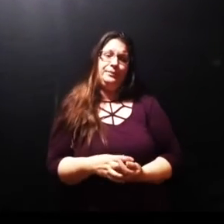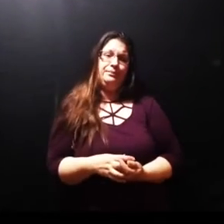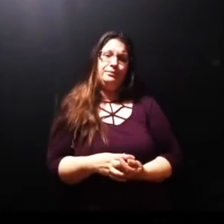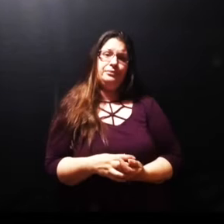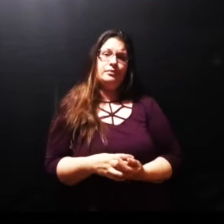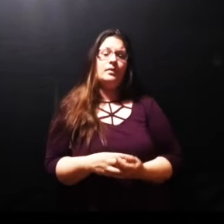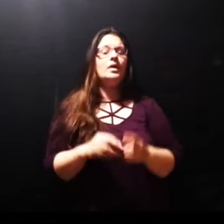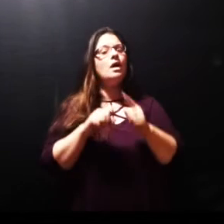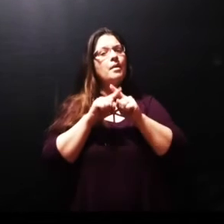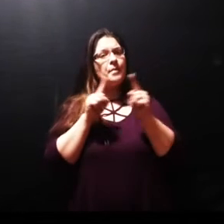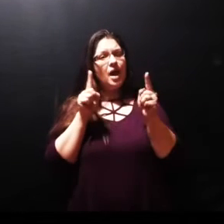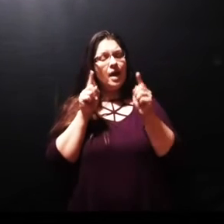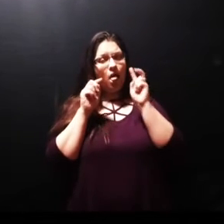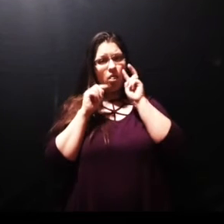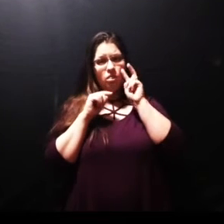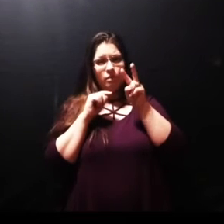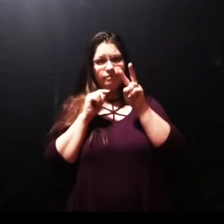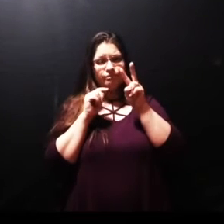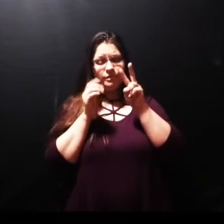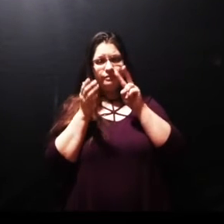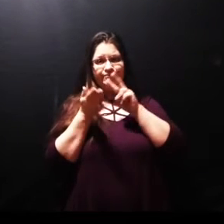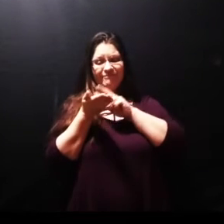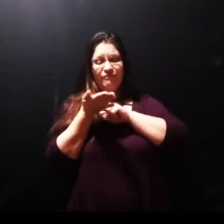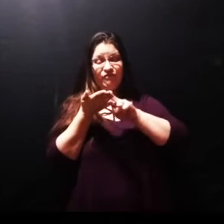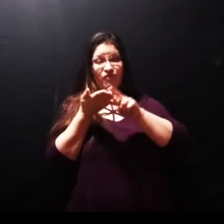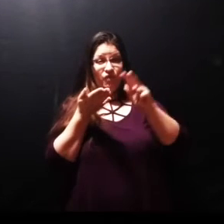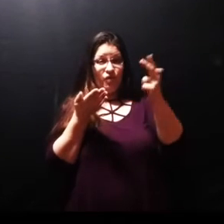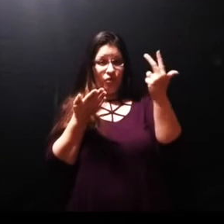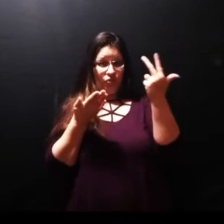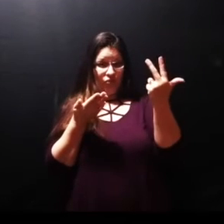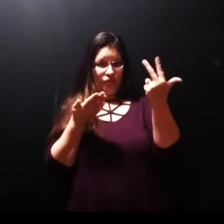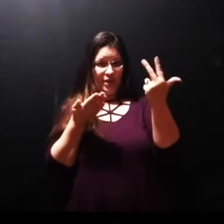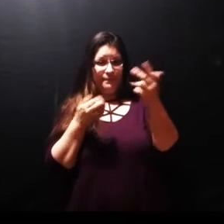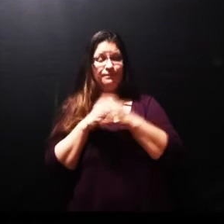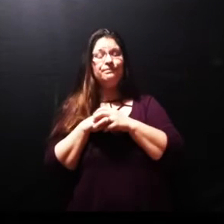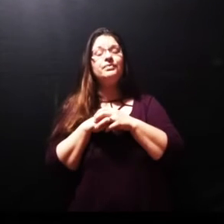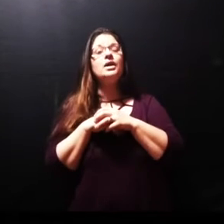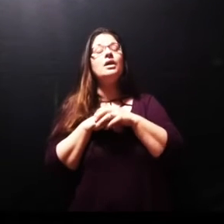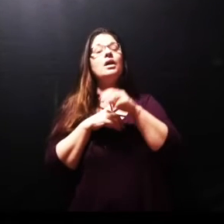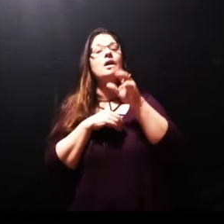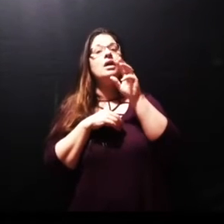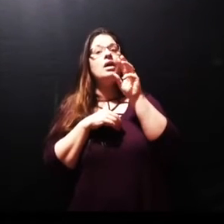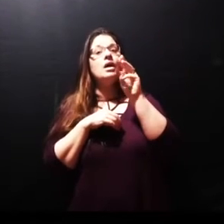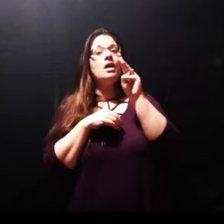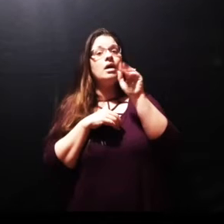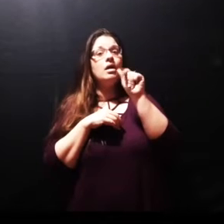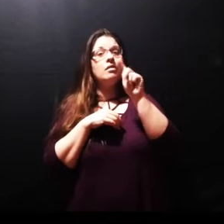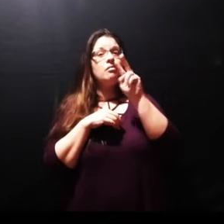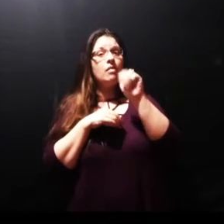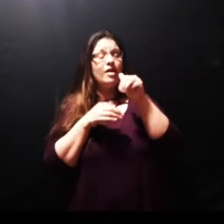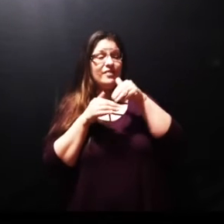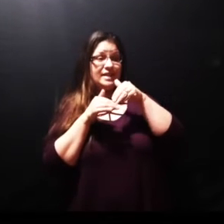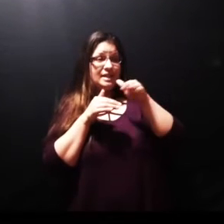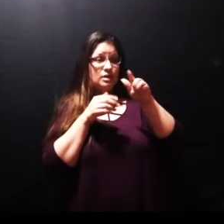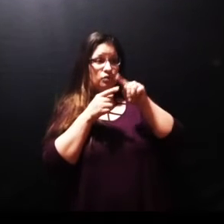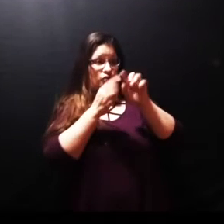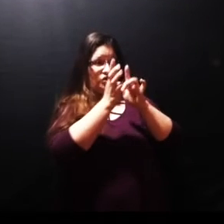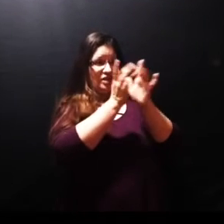but I want you to look at the message look at verse 3 therefore his sister sent unto him Jesus